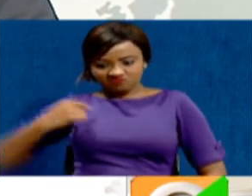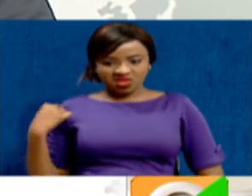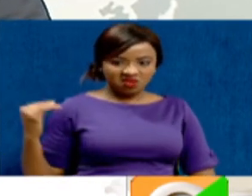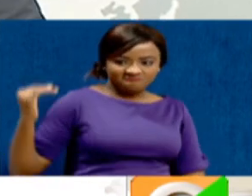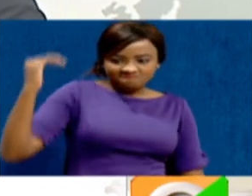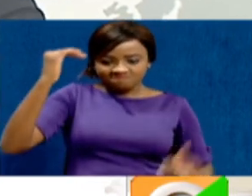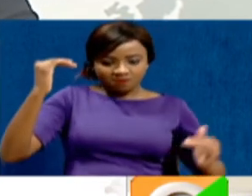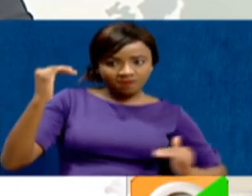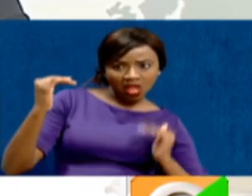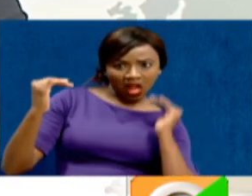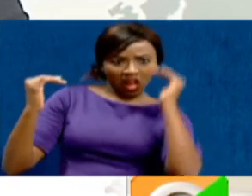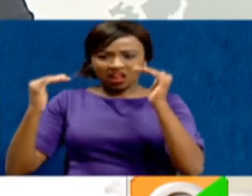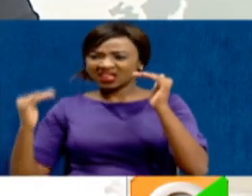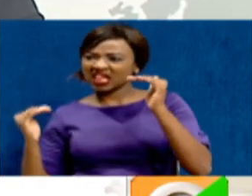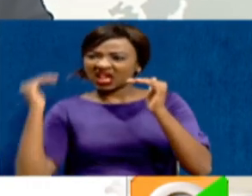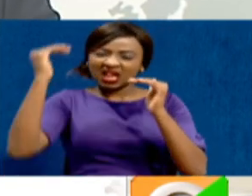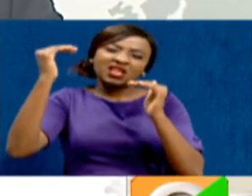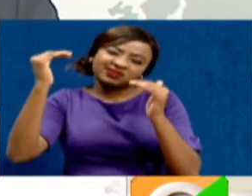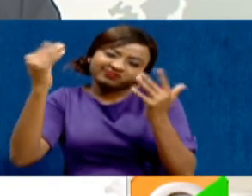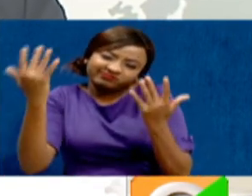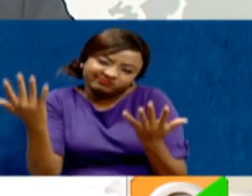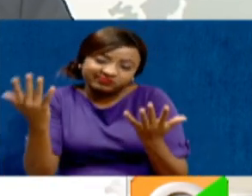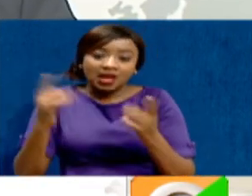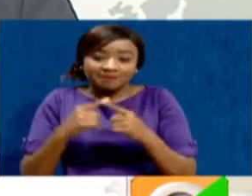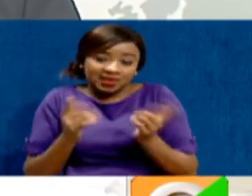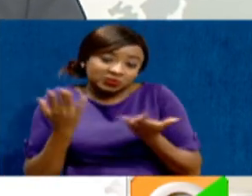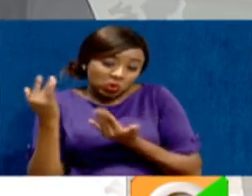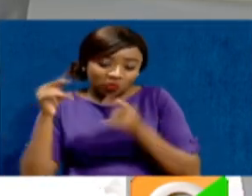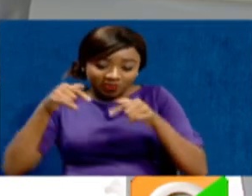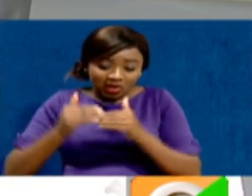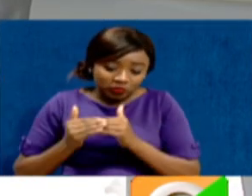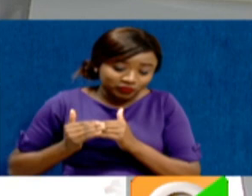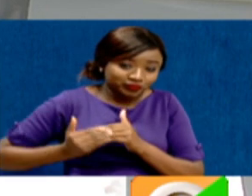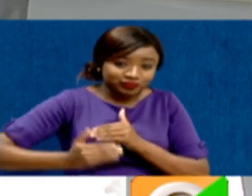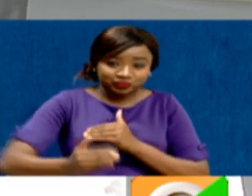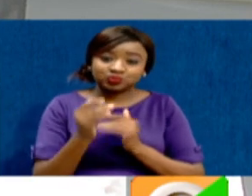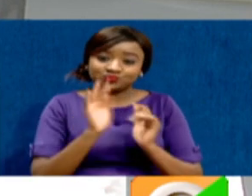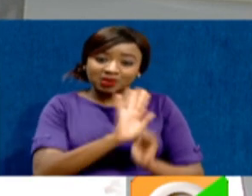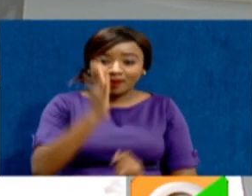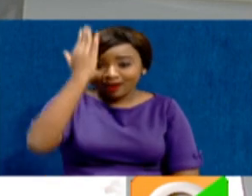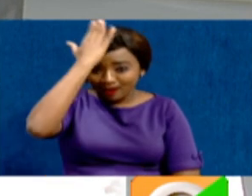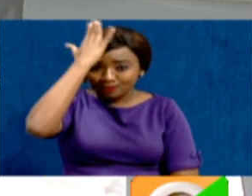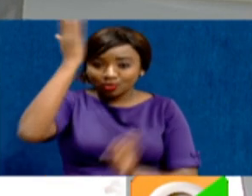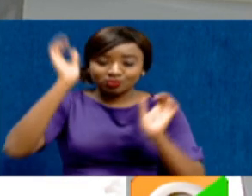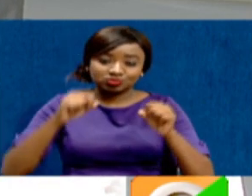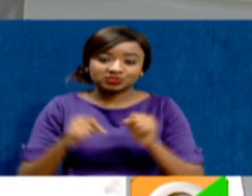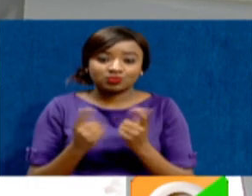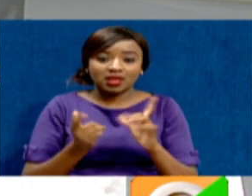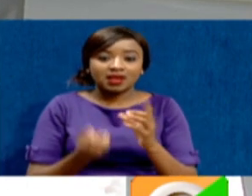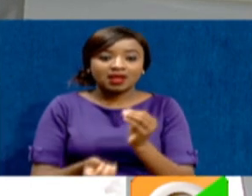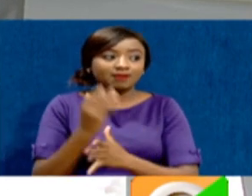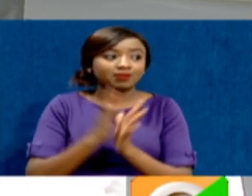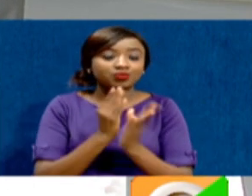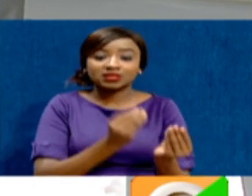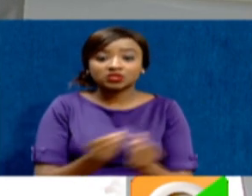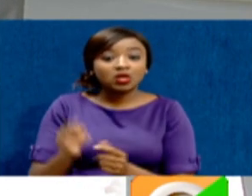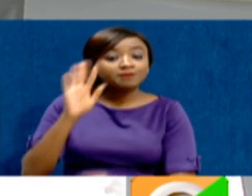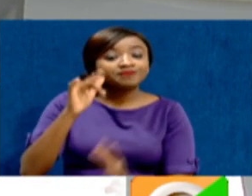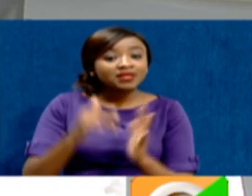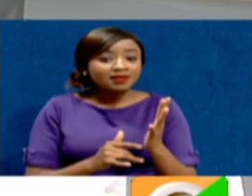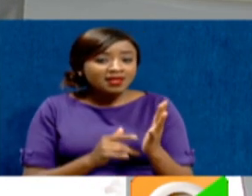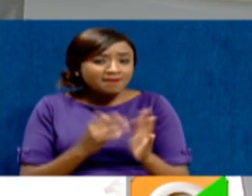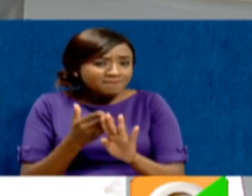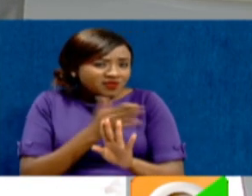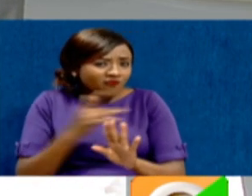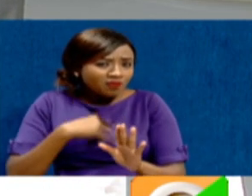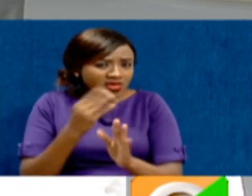senators will try and seek a consensus, a solution on how to go about it. So these formulas that are highlighted here, none of them are applying this time, right? What